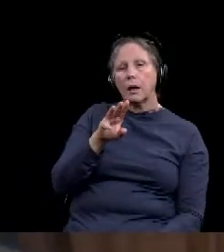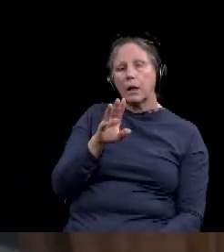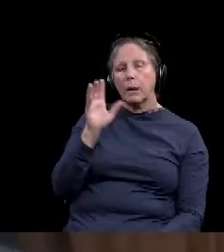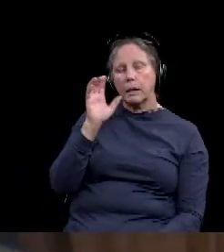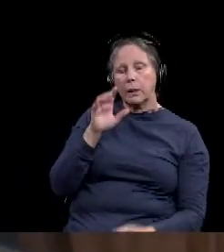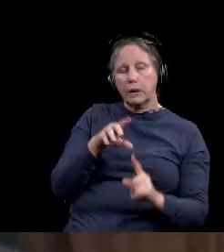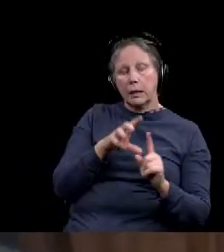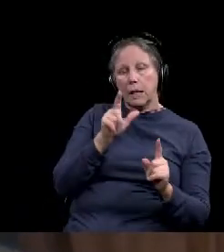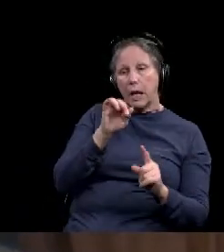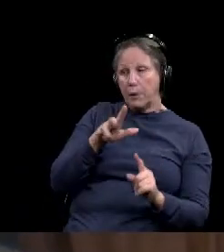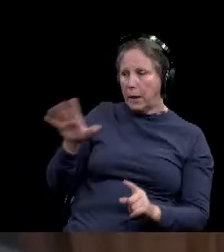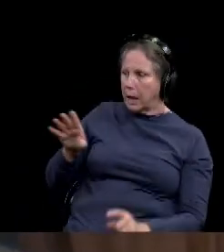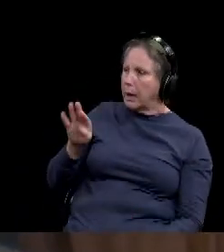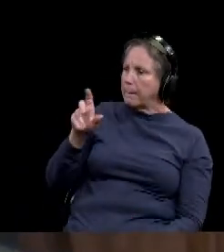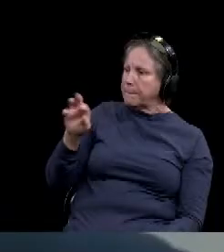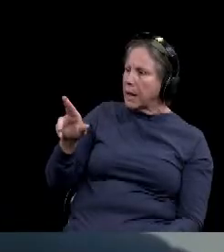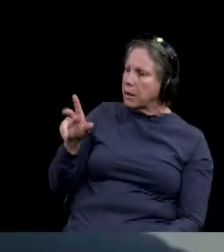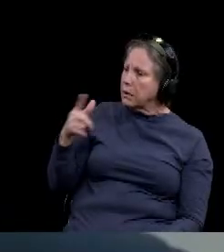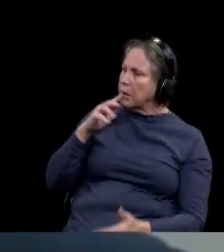why was the Baylor game canceled?